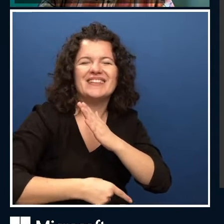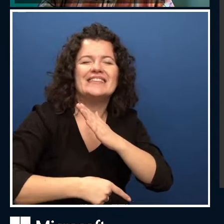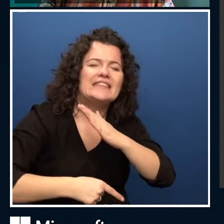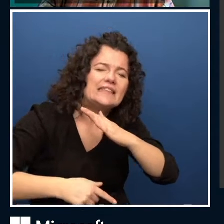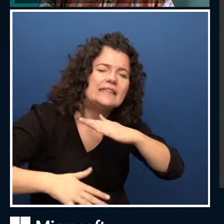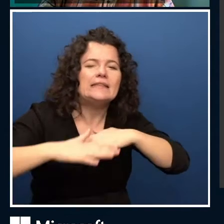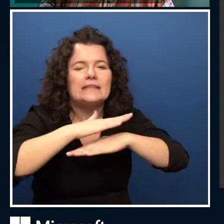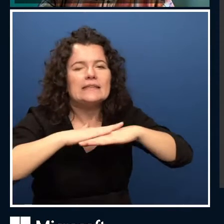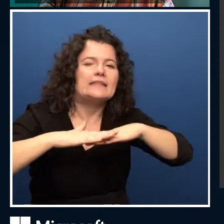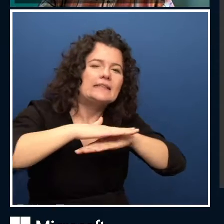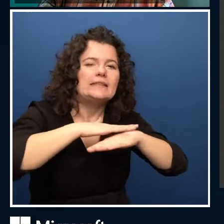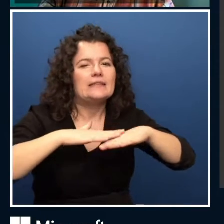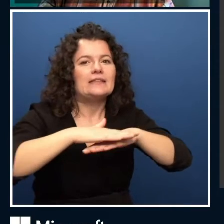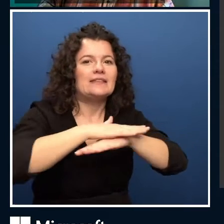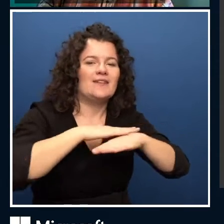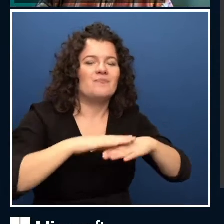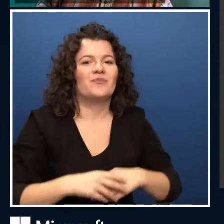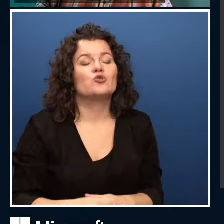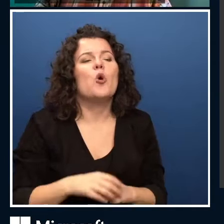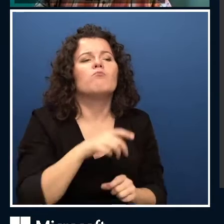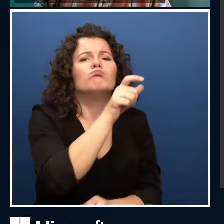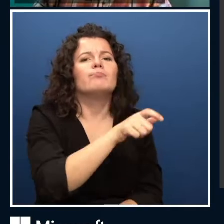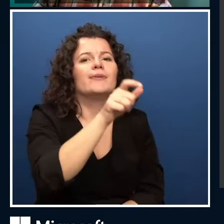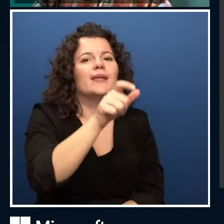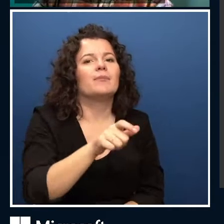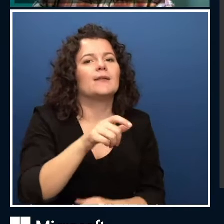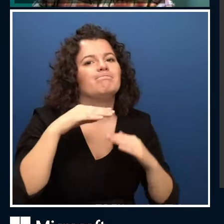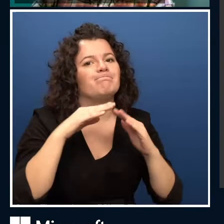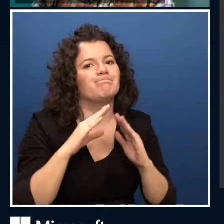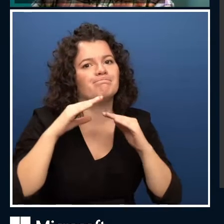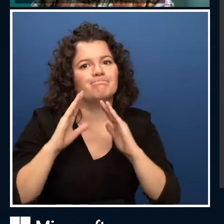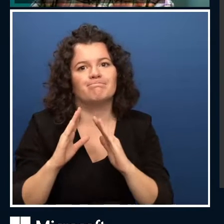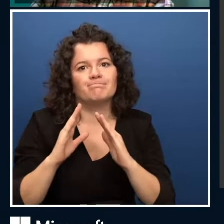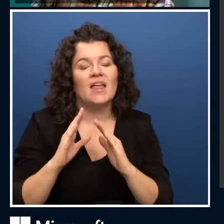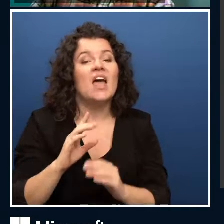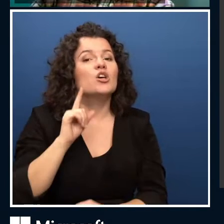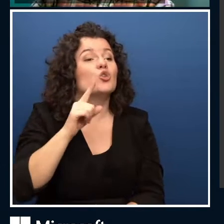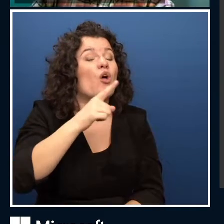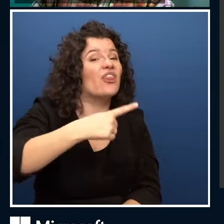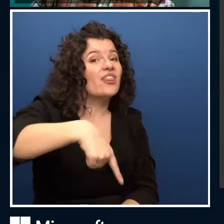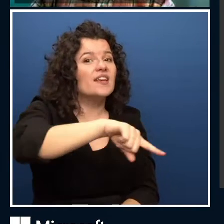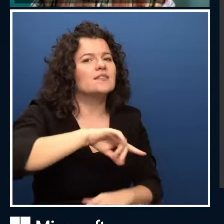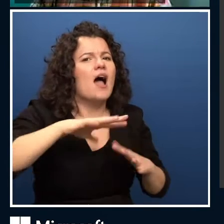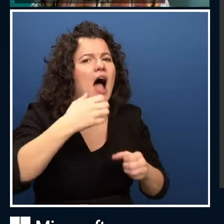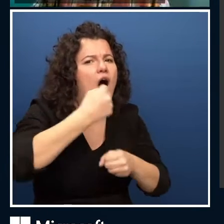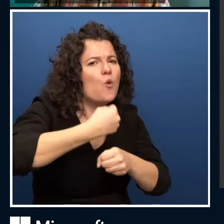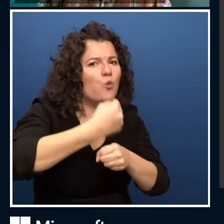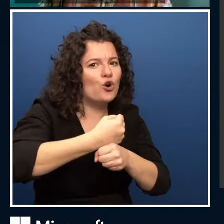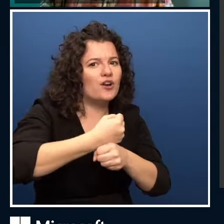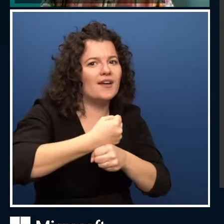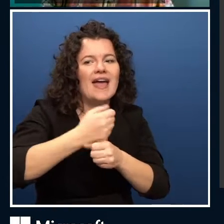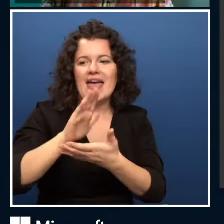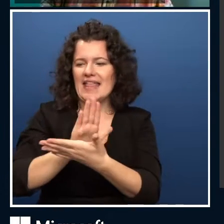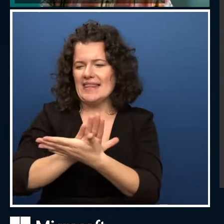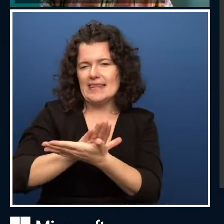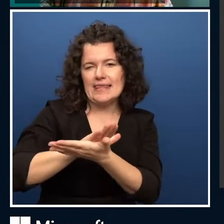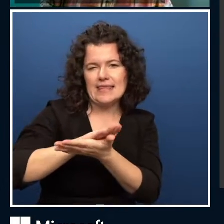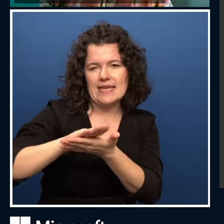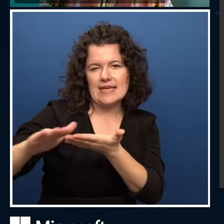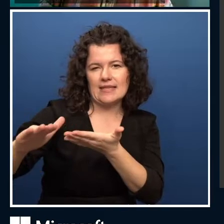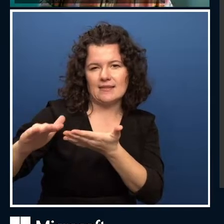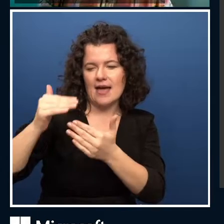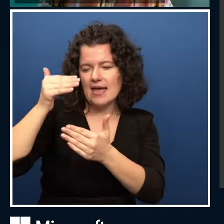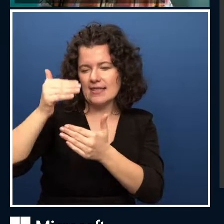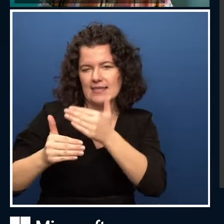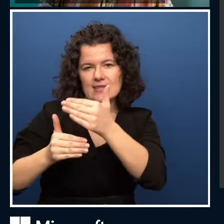there was scruffy versus neat AI. Scruffy AI was this idea by Marvin Minsk,